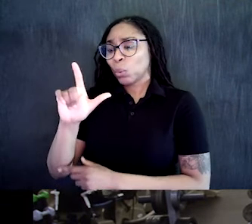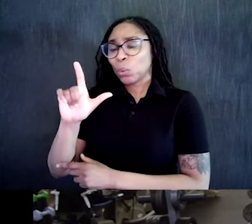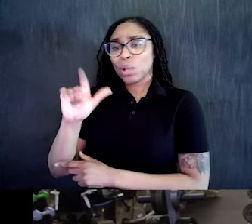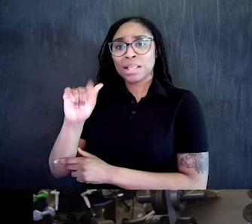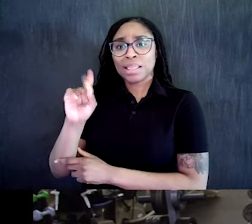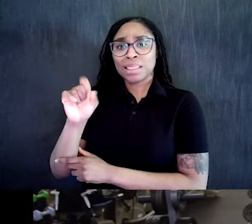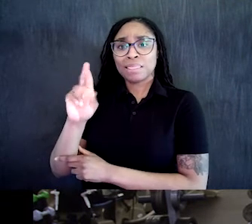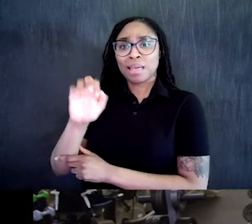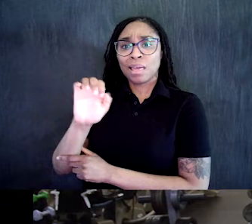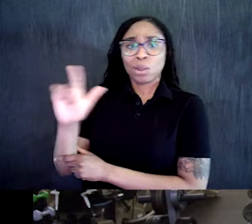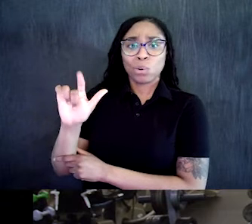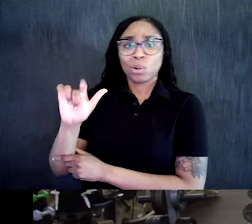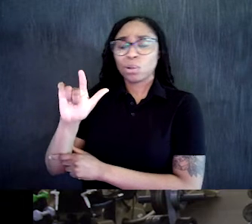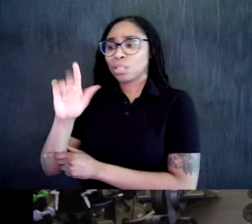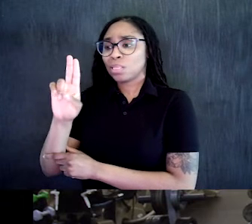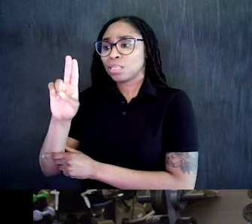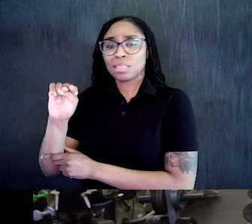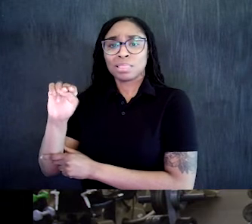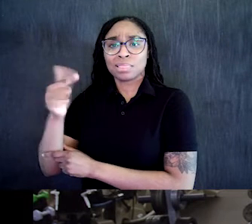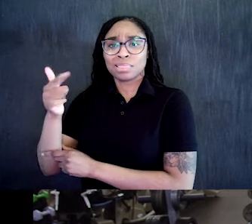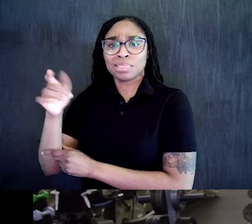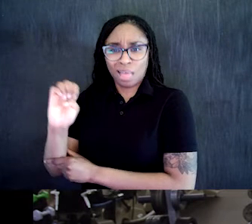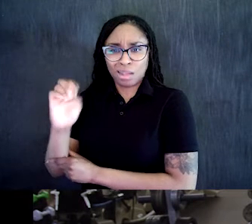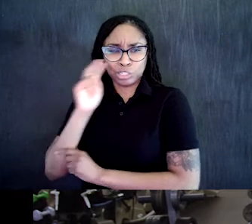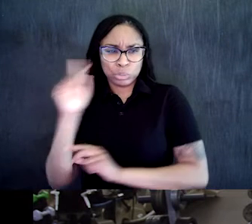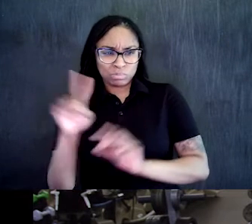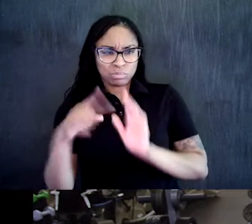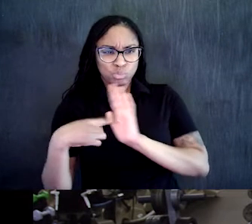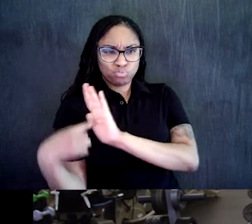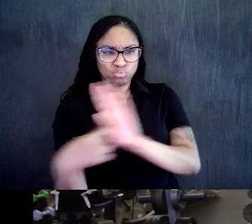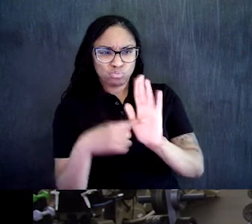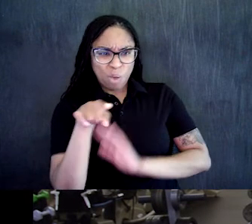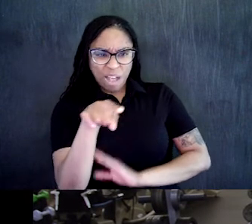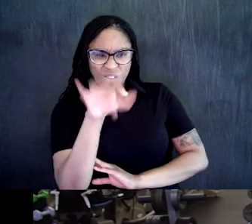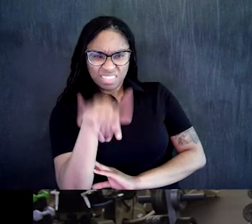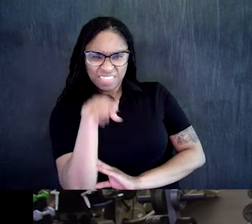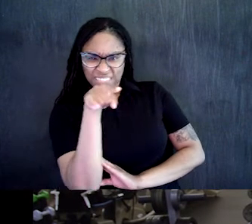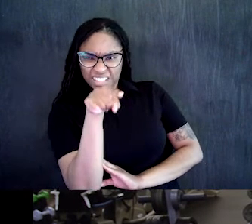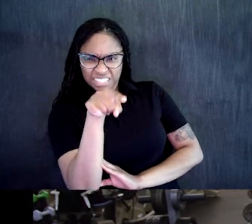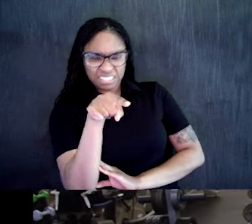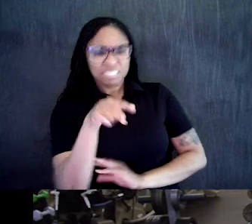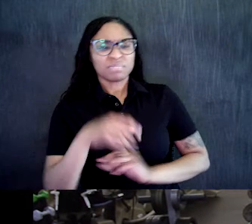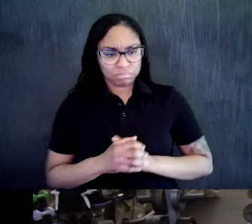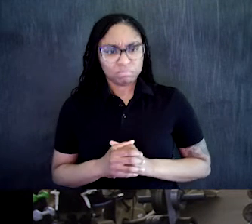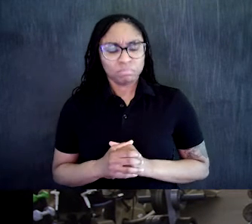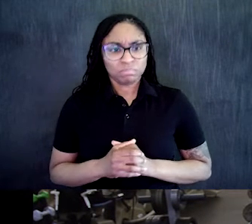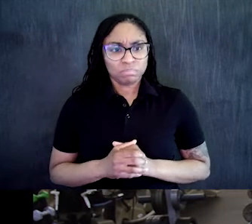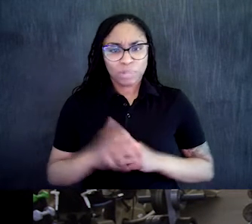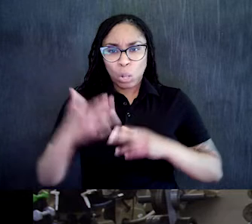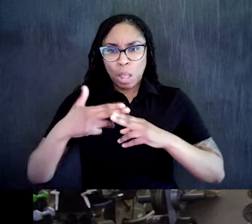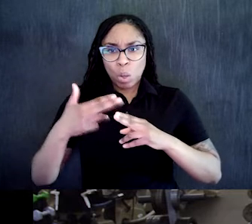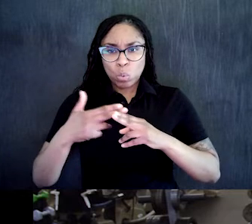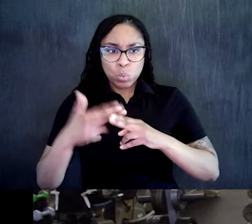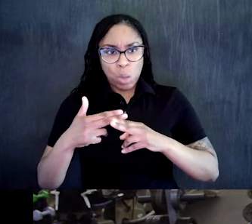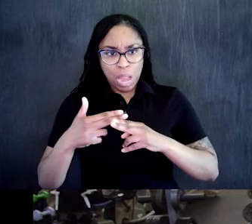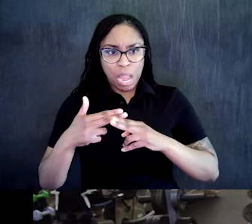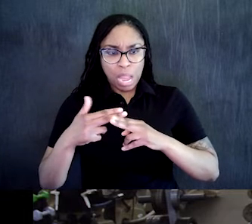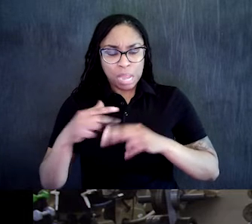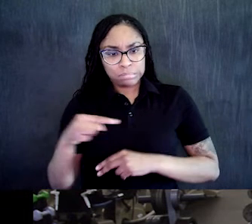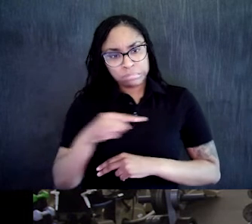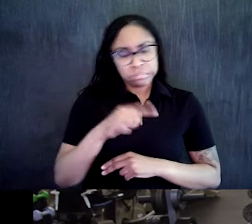that right foot. we're to back, down, one. Back, down,